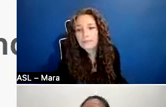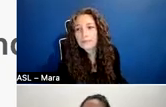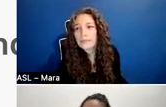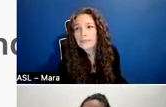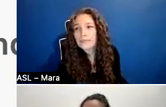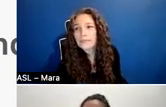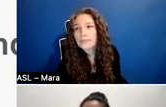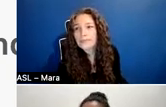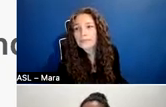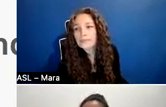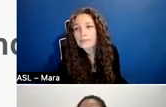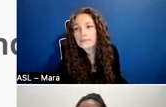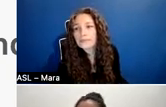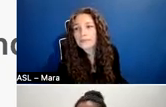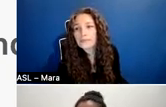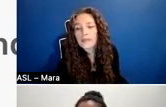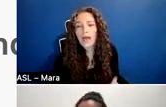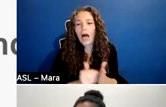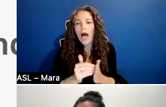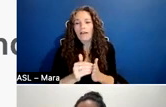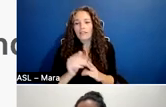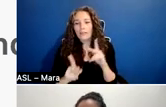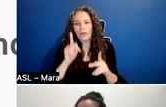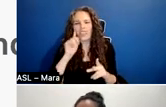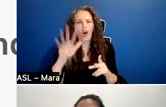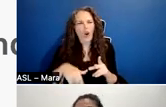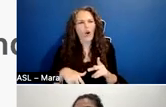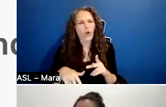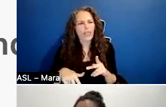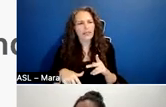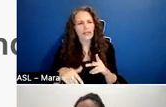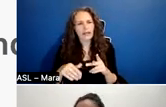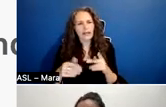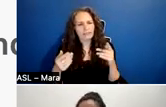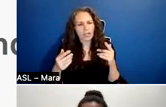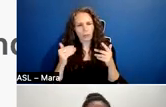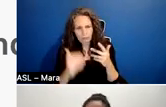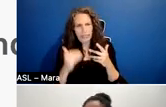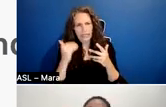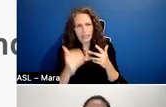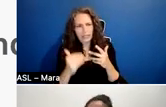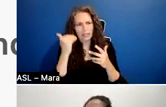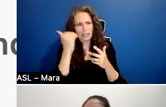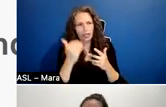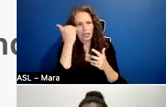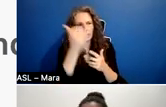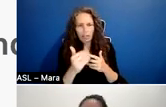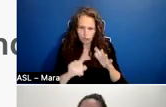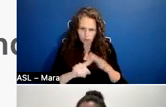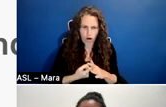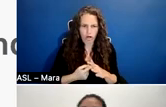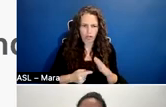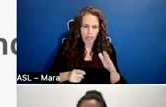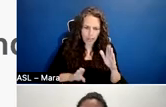thought to be linear and usually in fiction and narrative fiction, that's usually the case, right? It starts with development, then pre